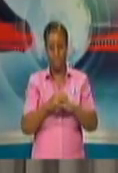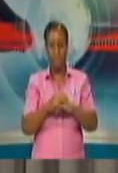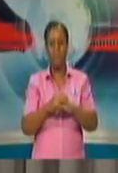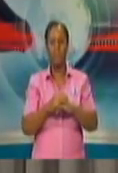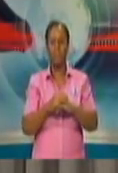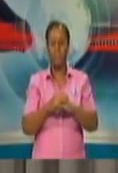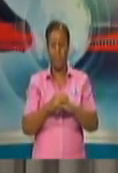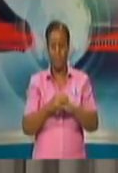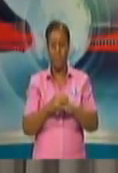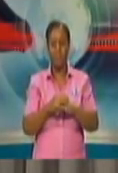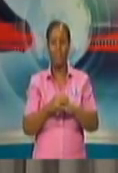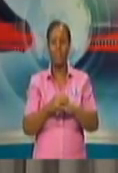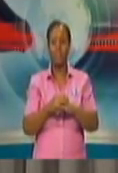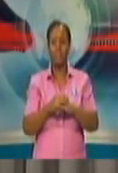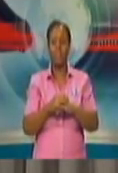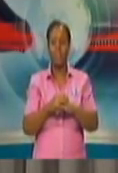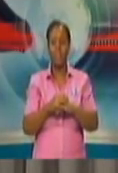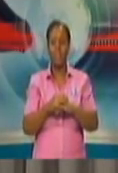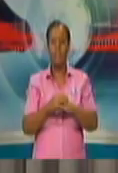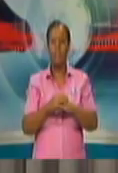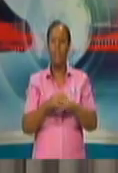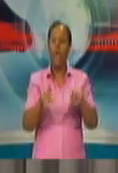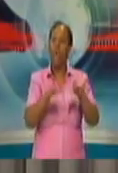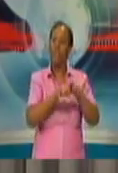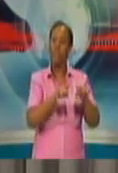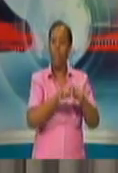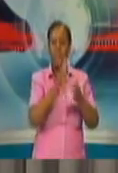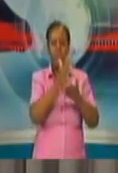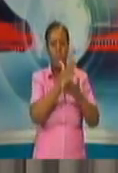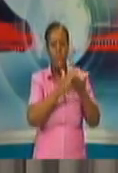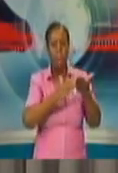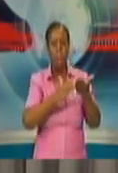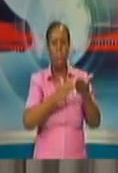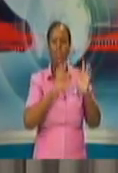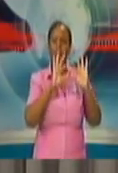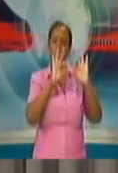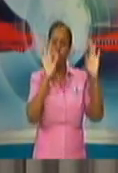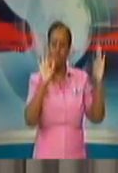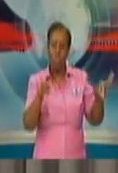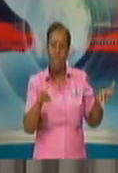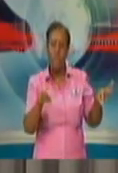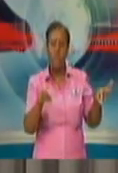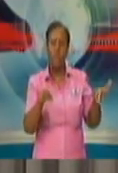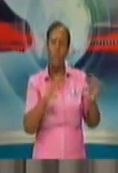And some aspects of manufacturing, including cement and tobacco and DRI and so on.